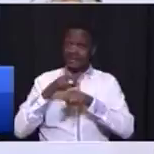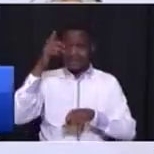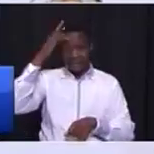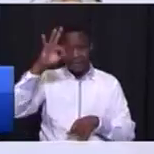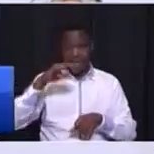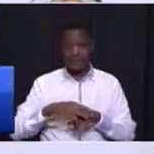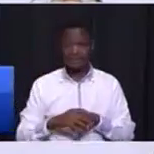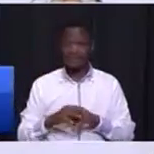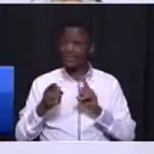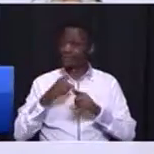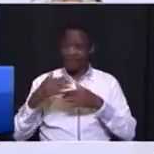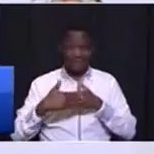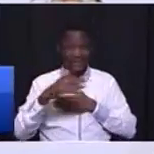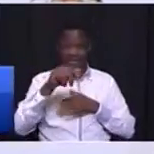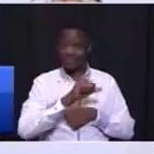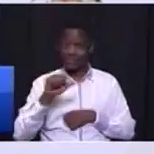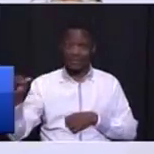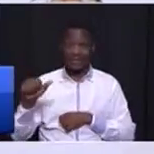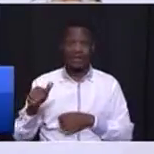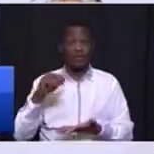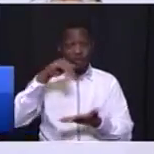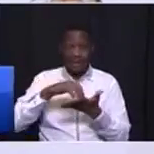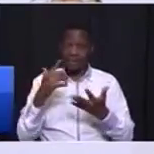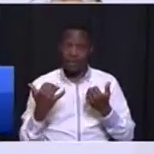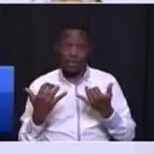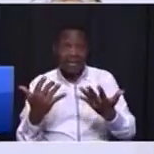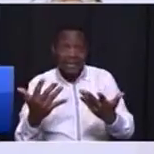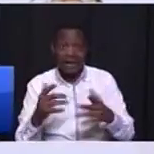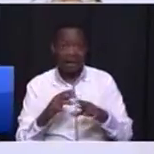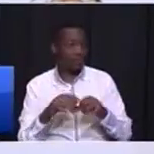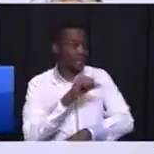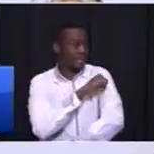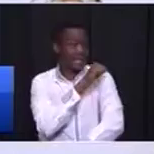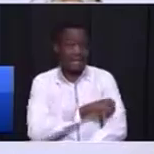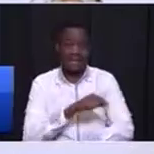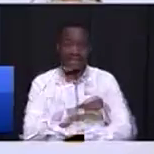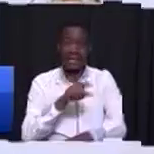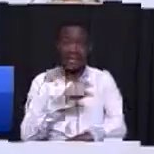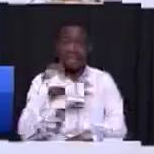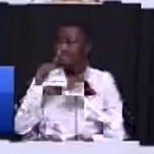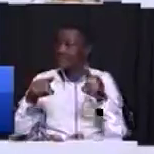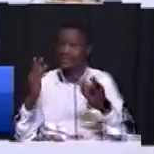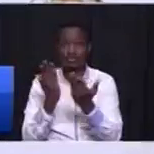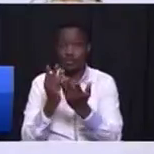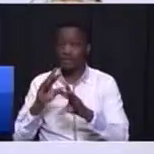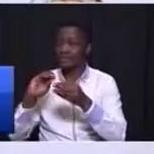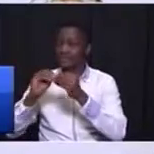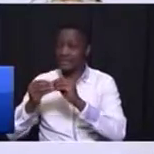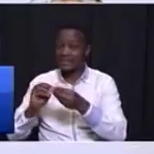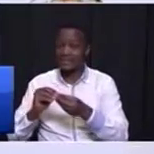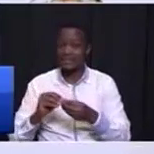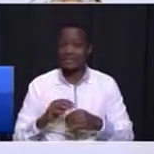and the rest of the week we will be on the ground in clinics in hospitals in tools fixing